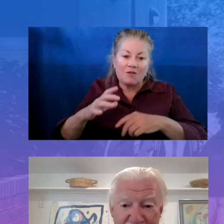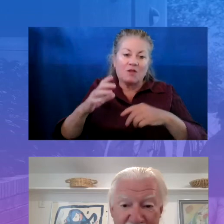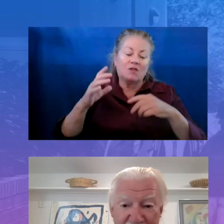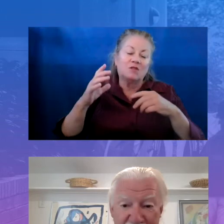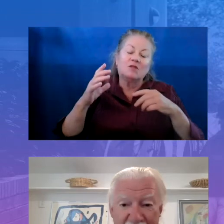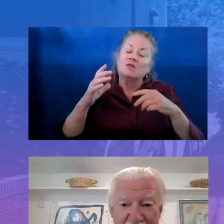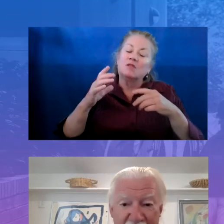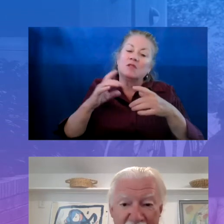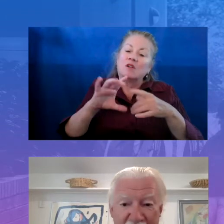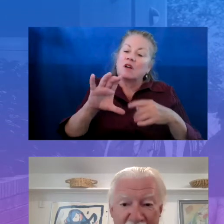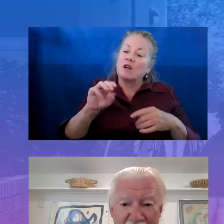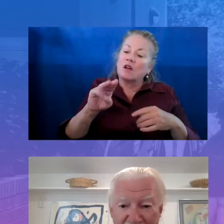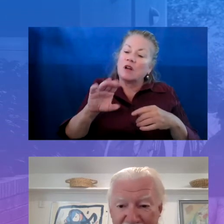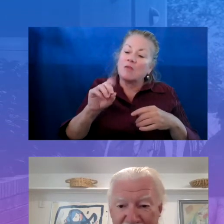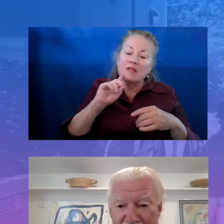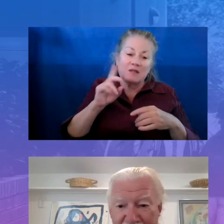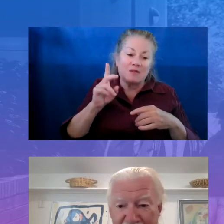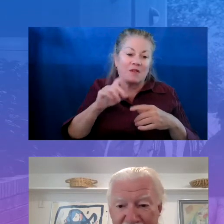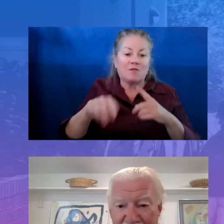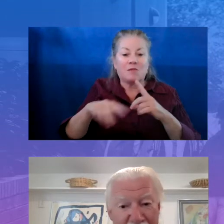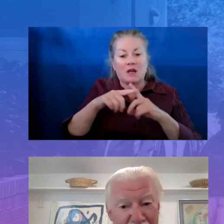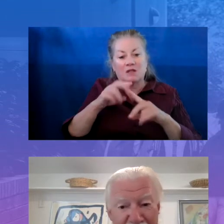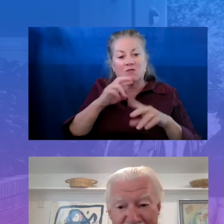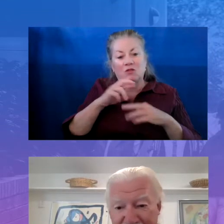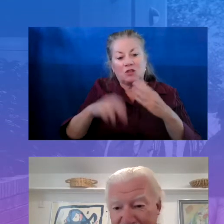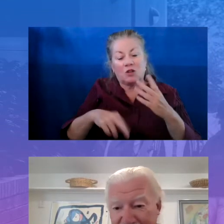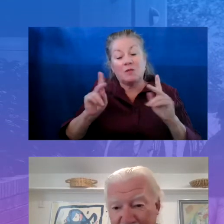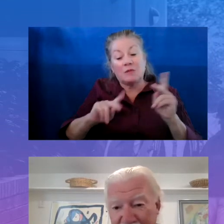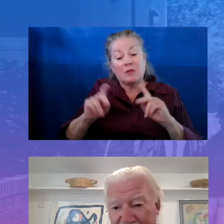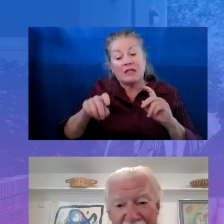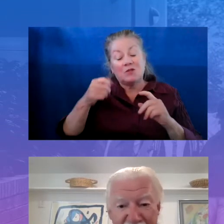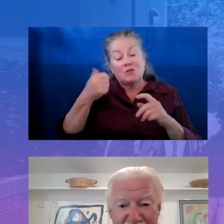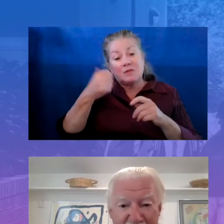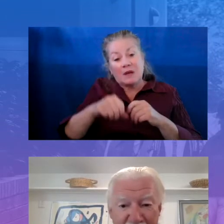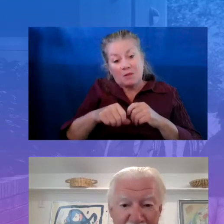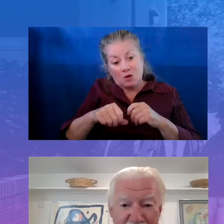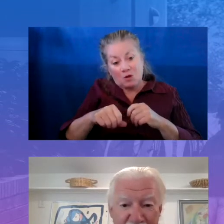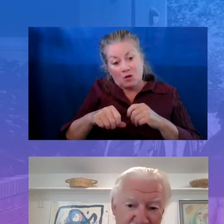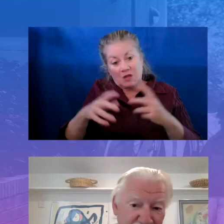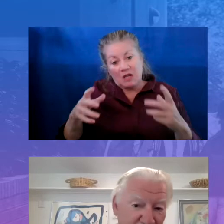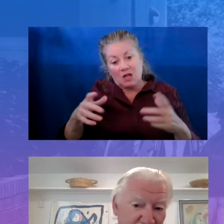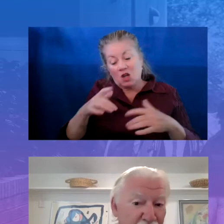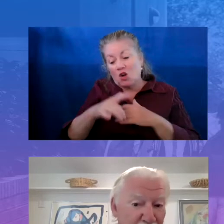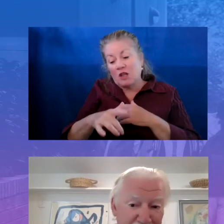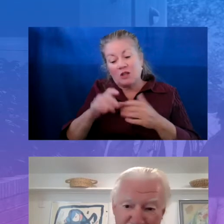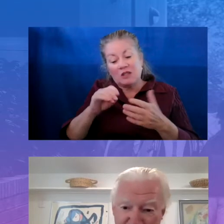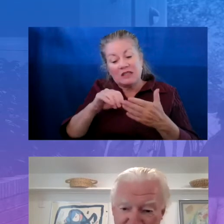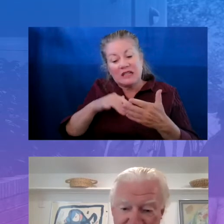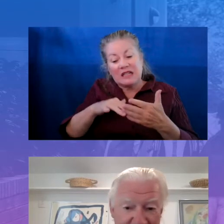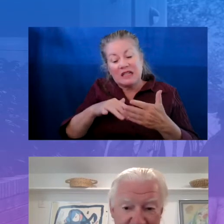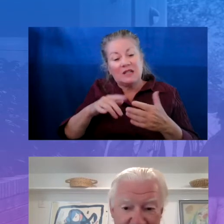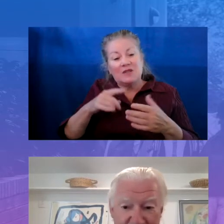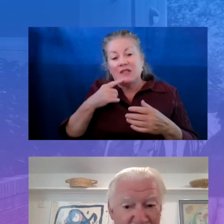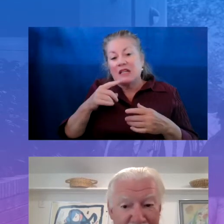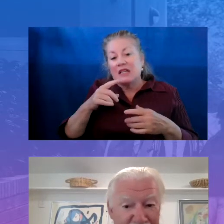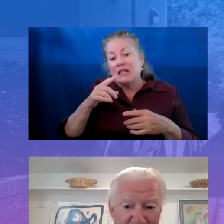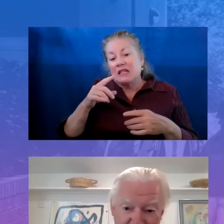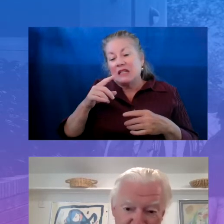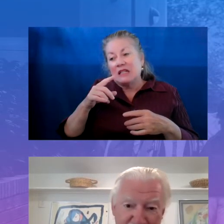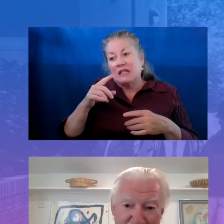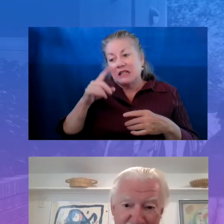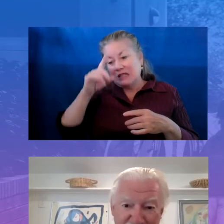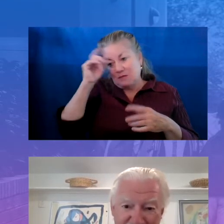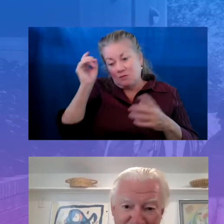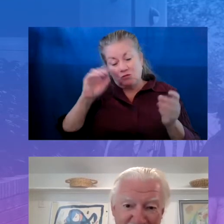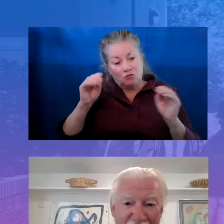results. And people need to remember that there's a lot of earlier studies that would indicate in the summers if there are no experiences, young people actually